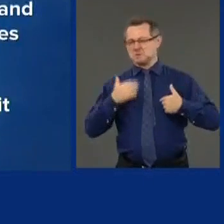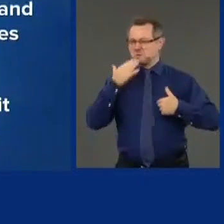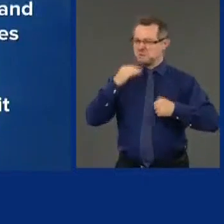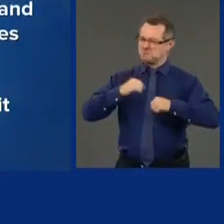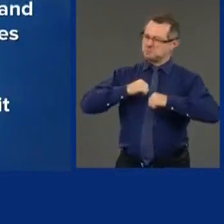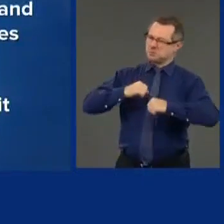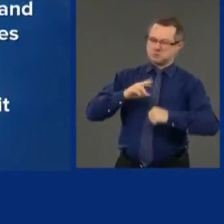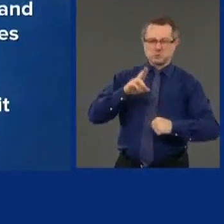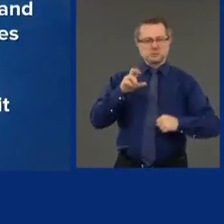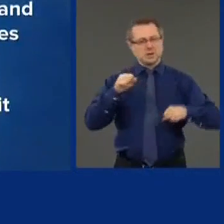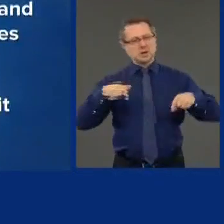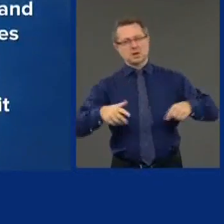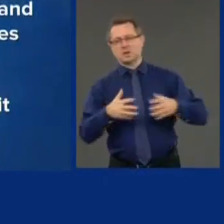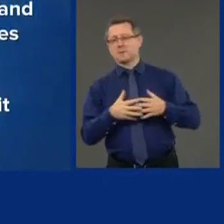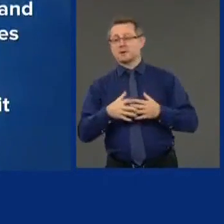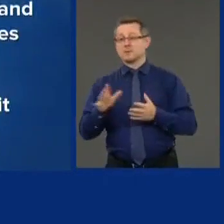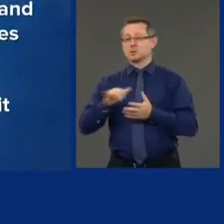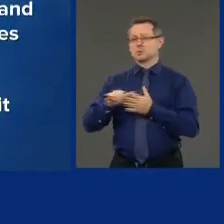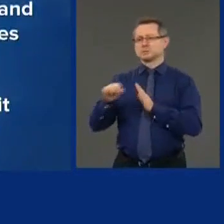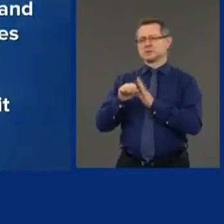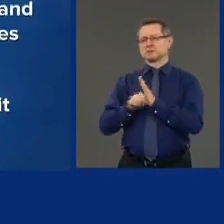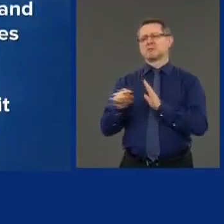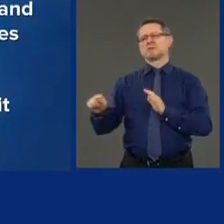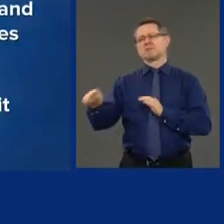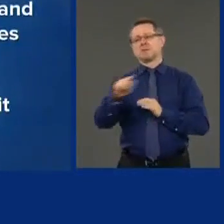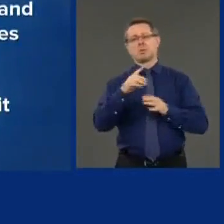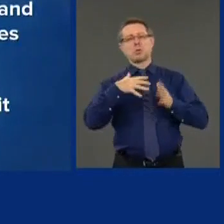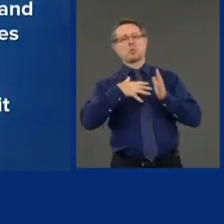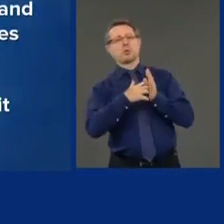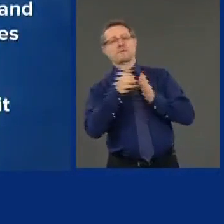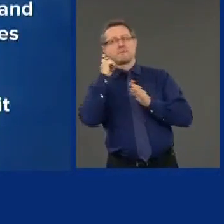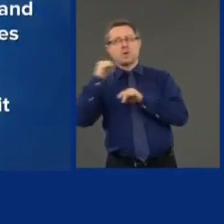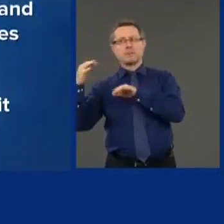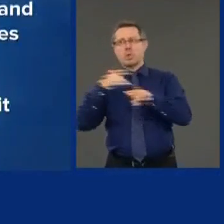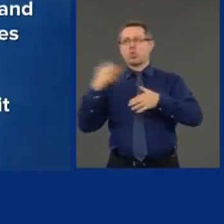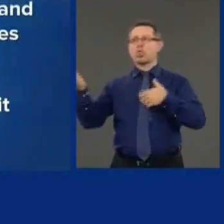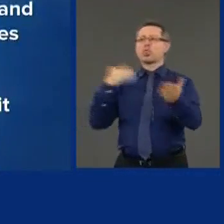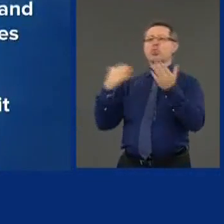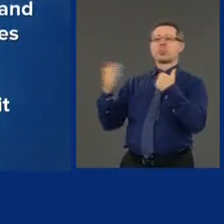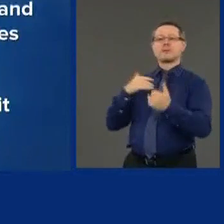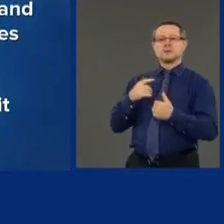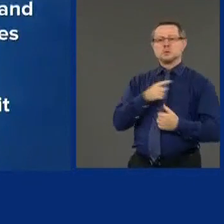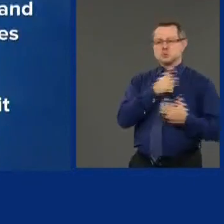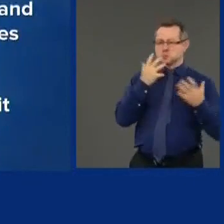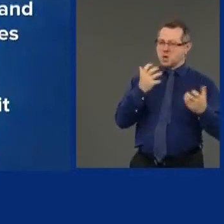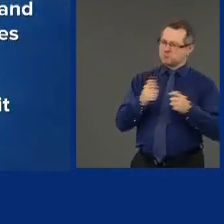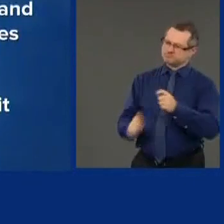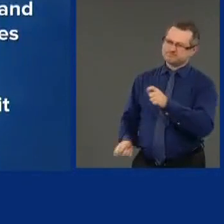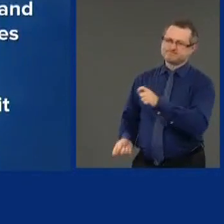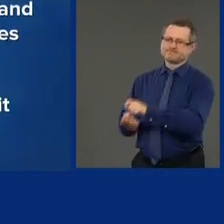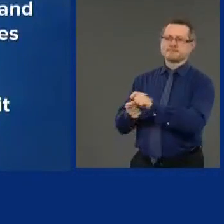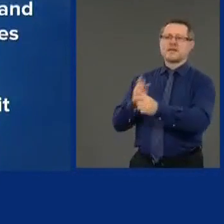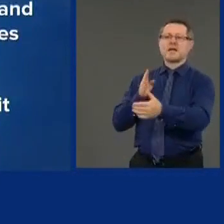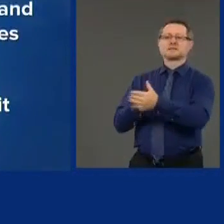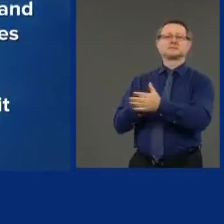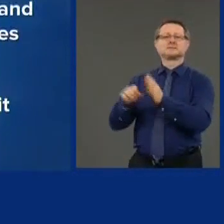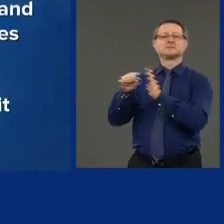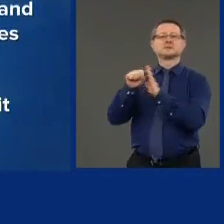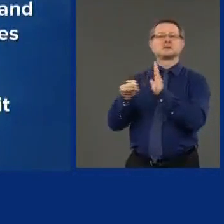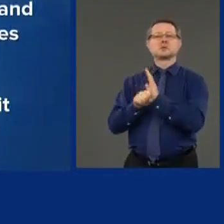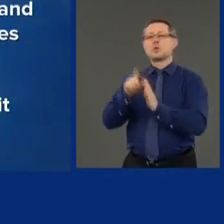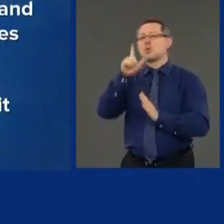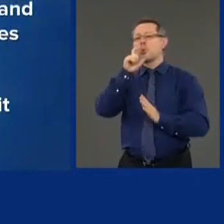aren't. The plans include retaliation measures against states that limit access to records,